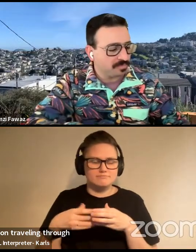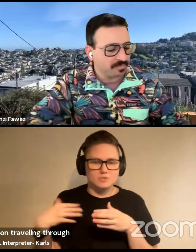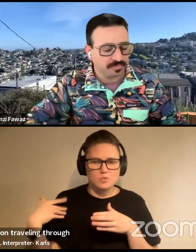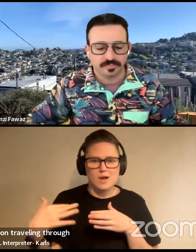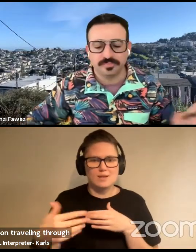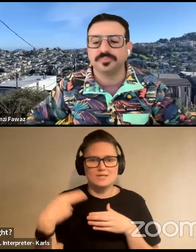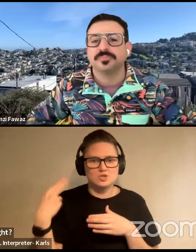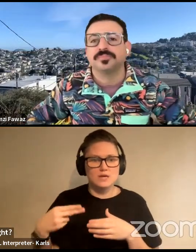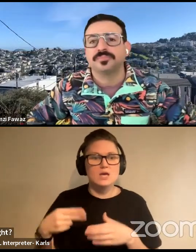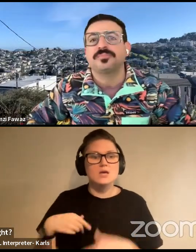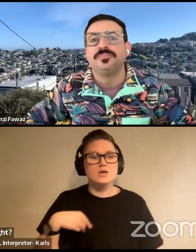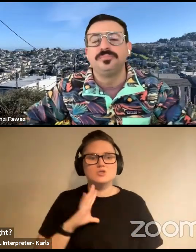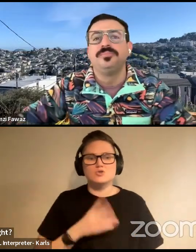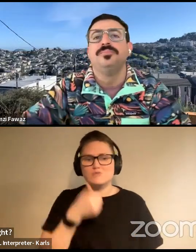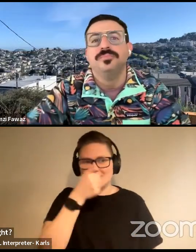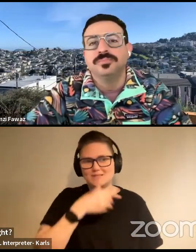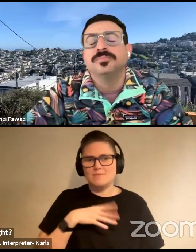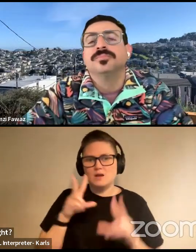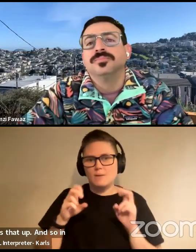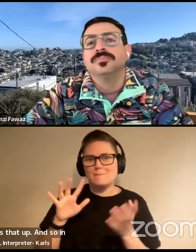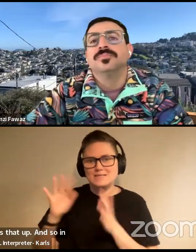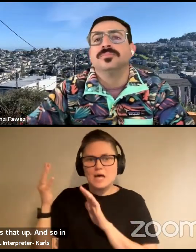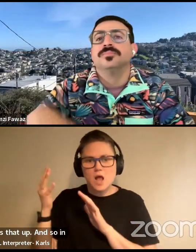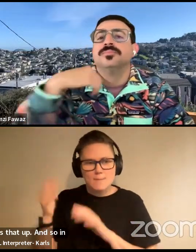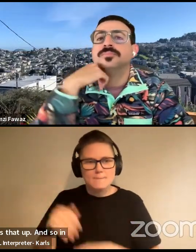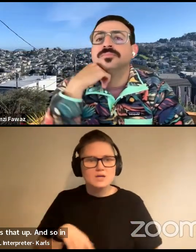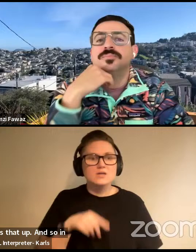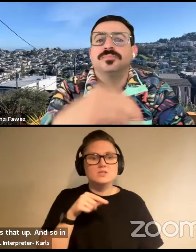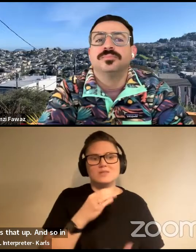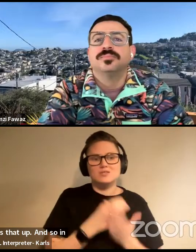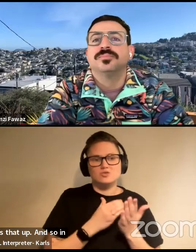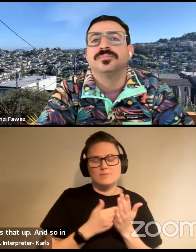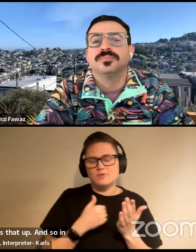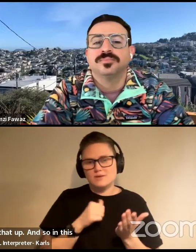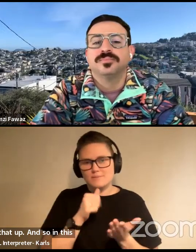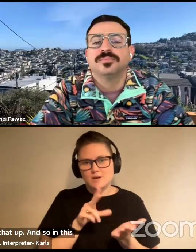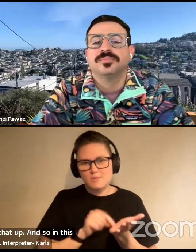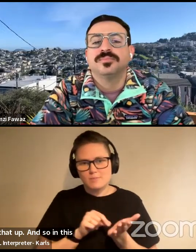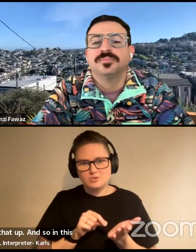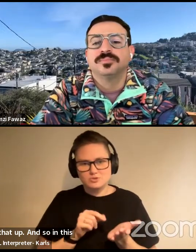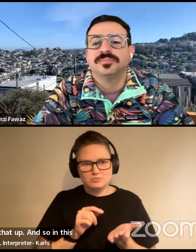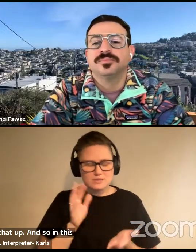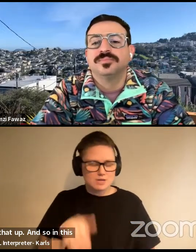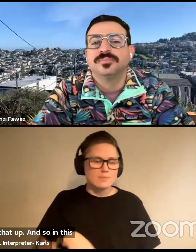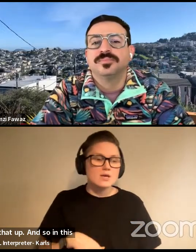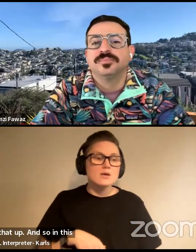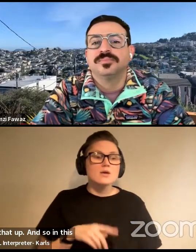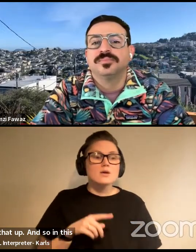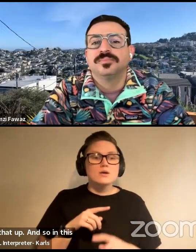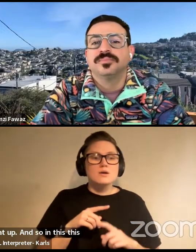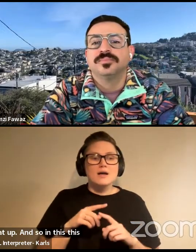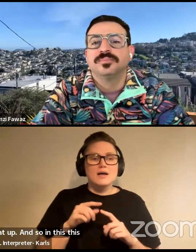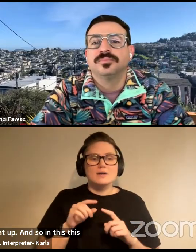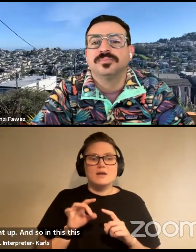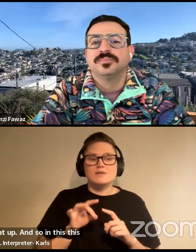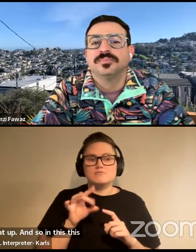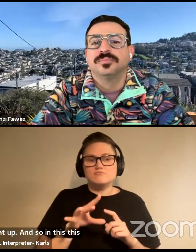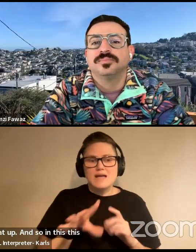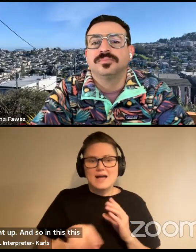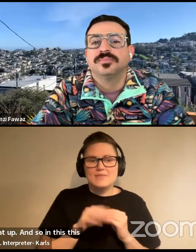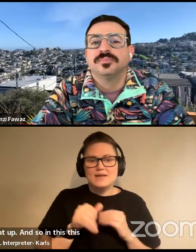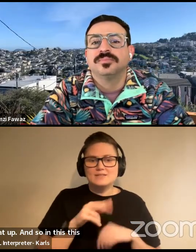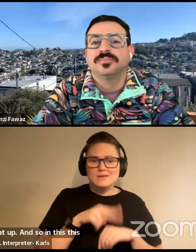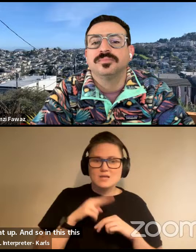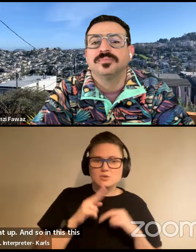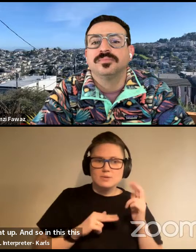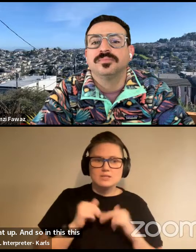trans men kind of mess that up. And so in this, this chapter that I got to publish sometime, I kind of kind of chalk with that in terms of nation building and how married,